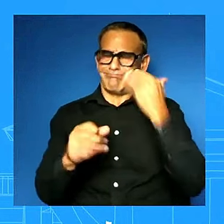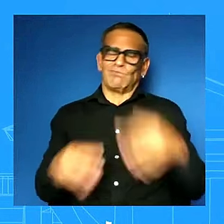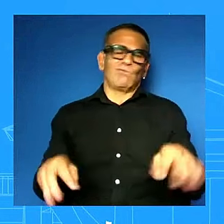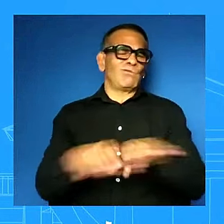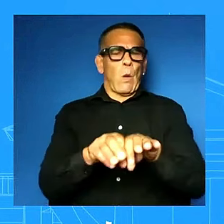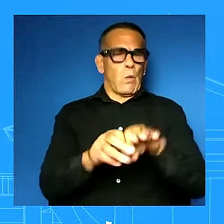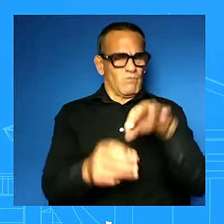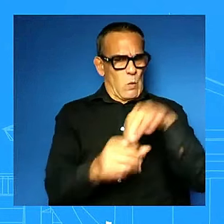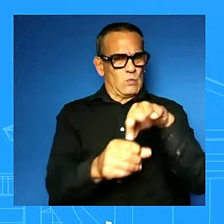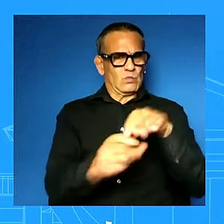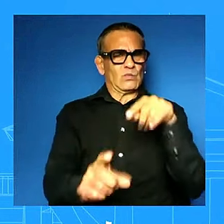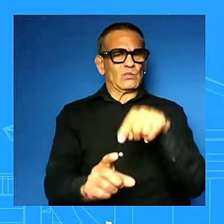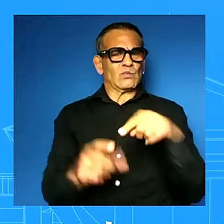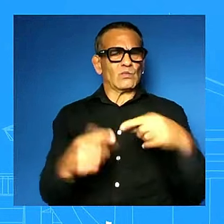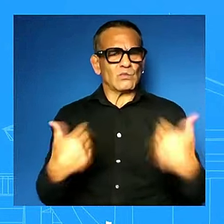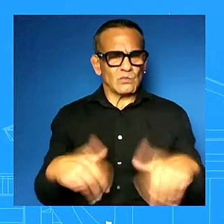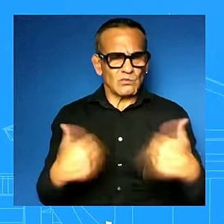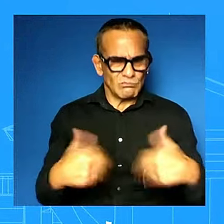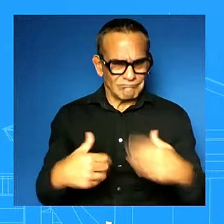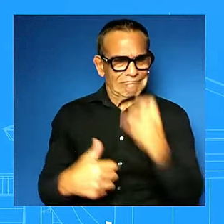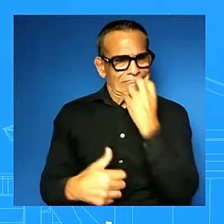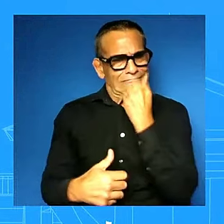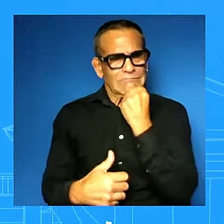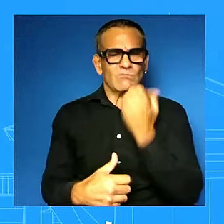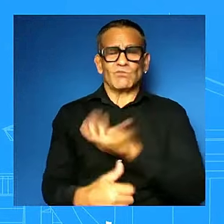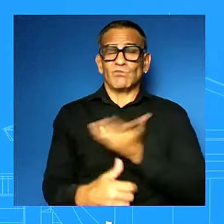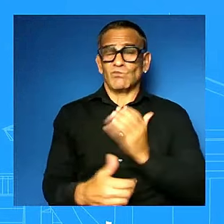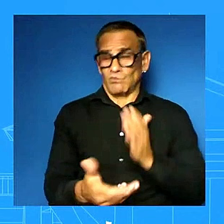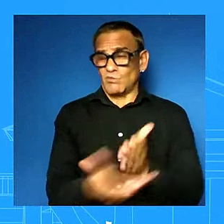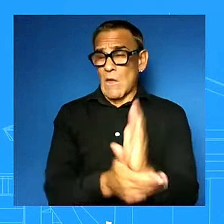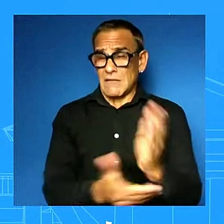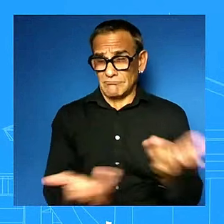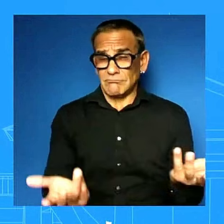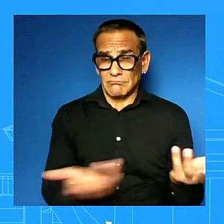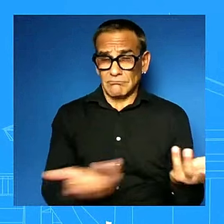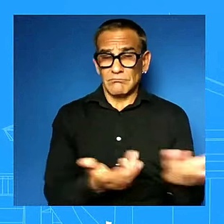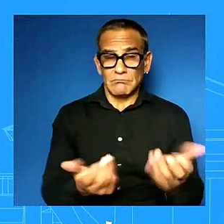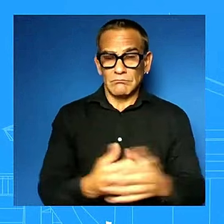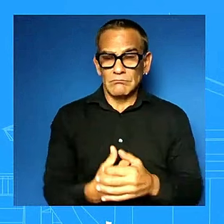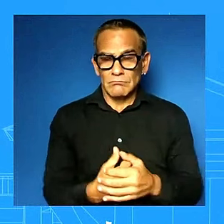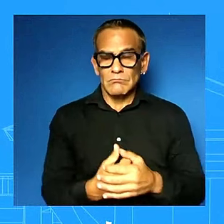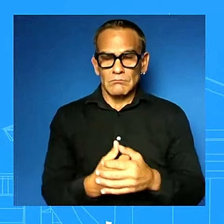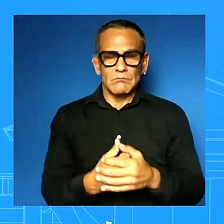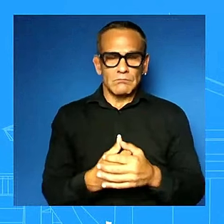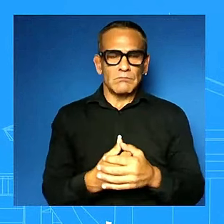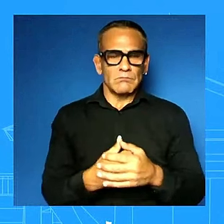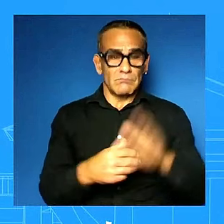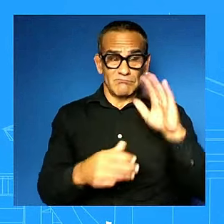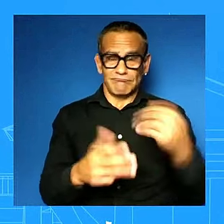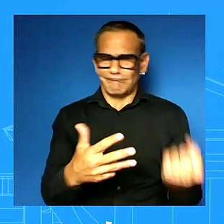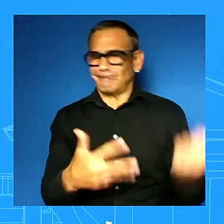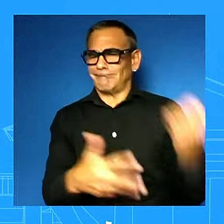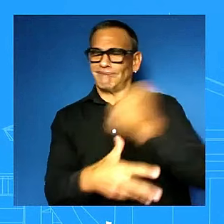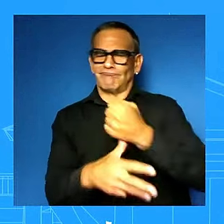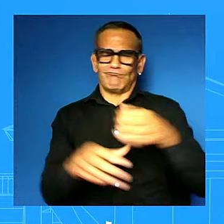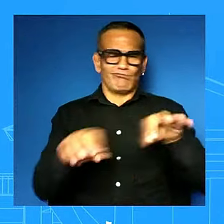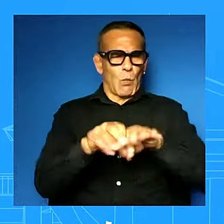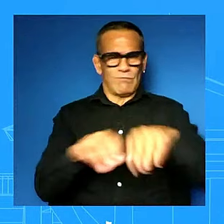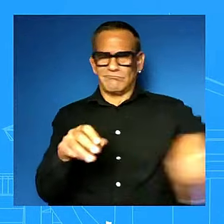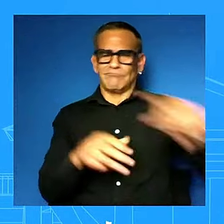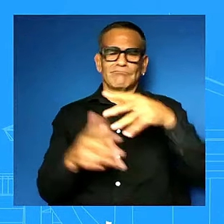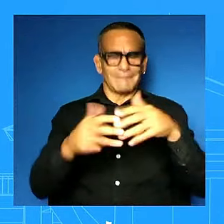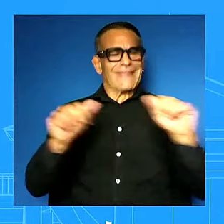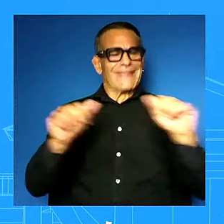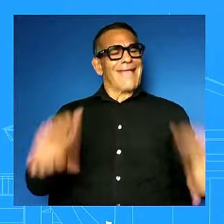uh and it should be uh something that americans are able to do that and capable and able to to make sure they're